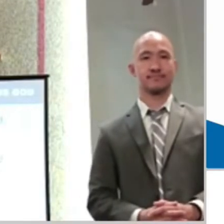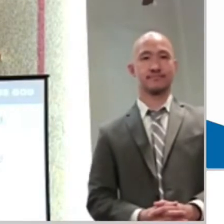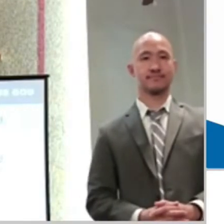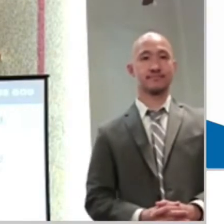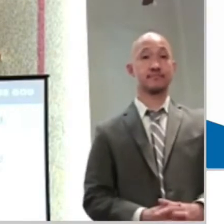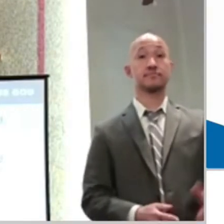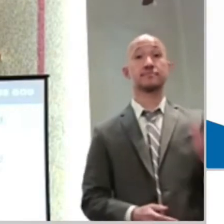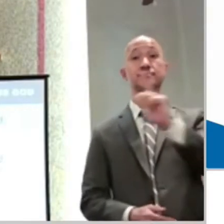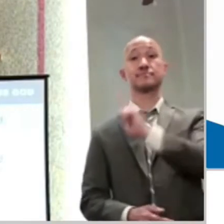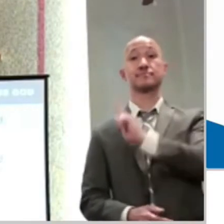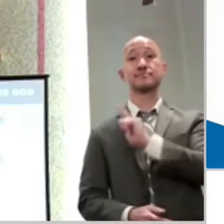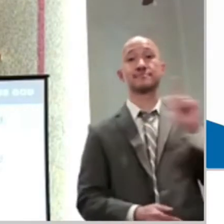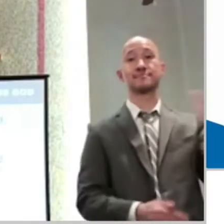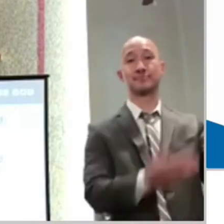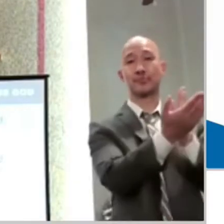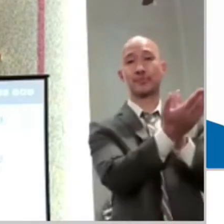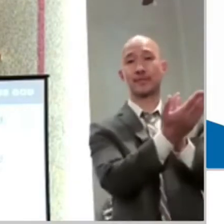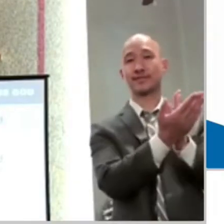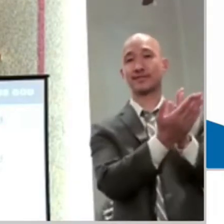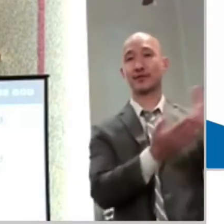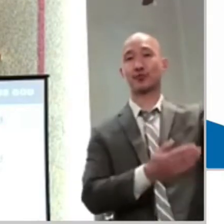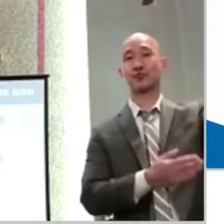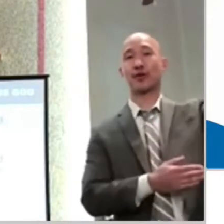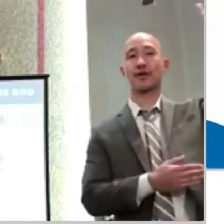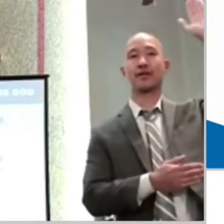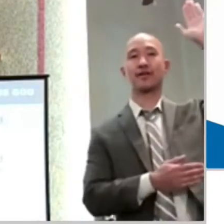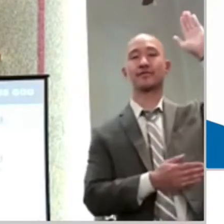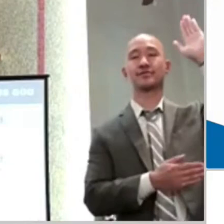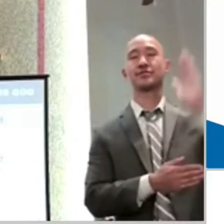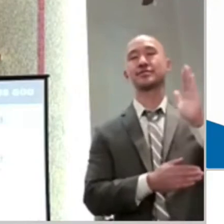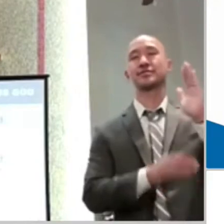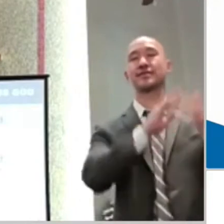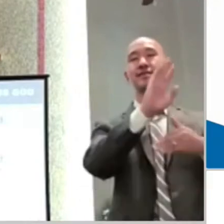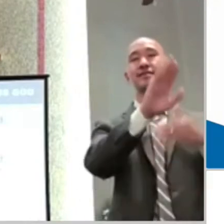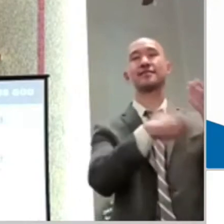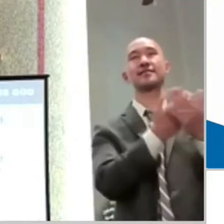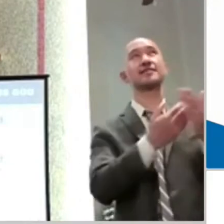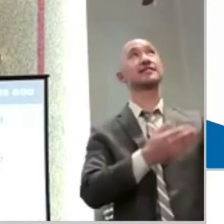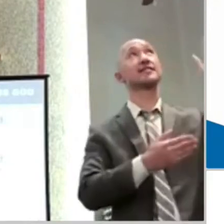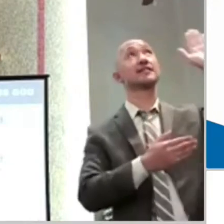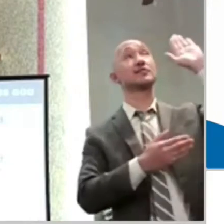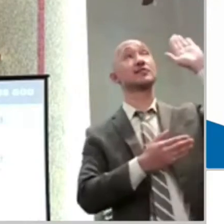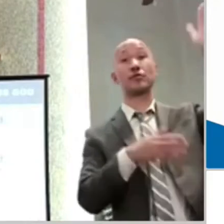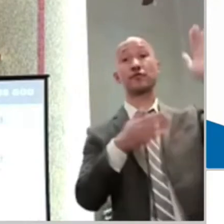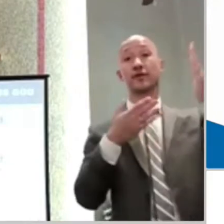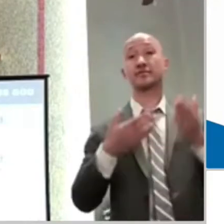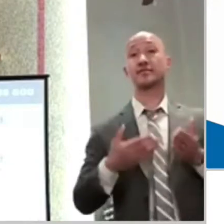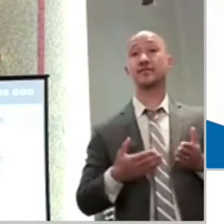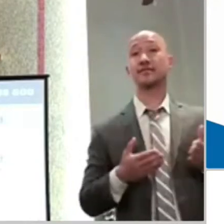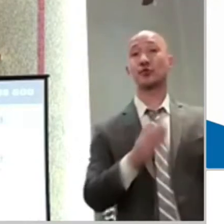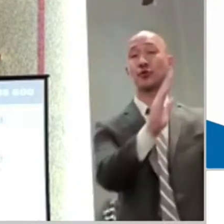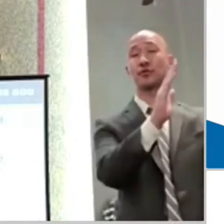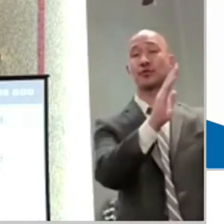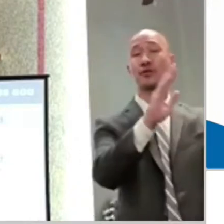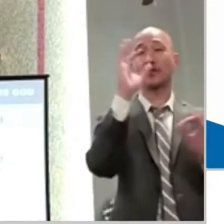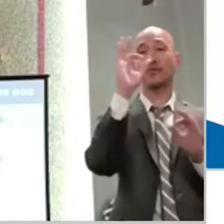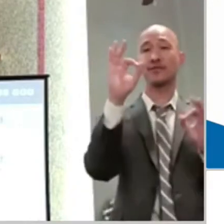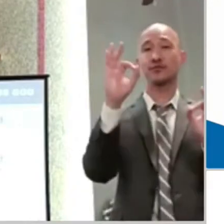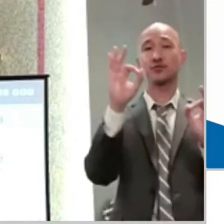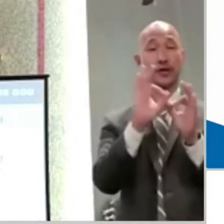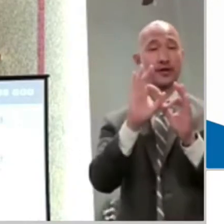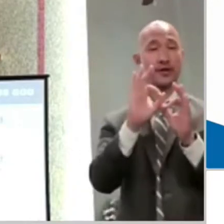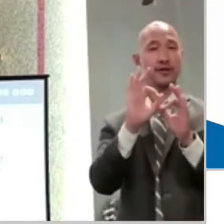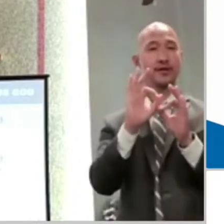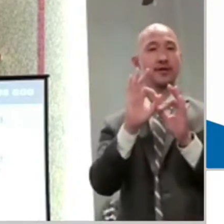For the Lord is a righteous God, perfect in all